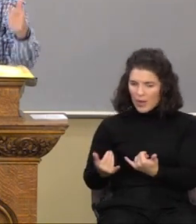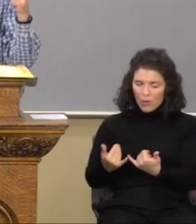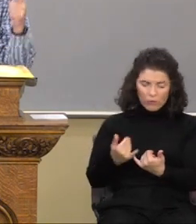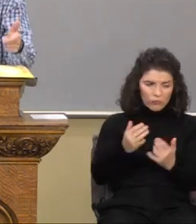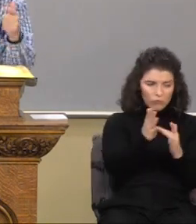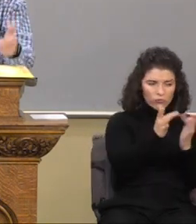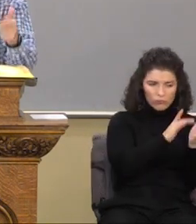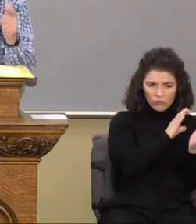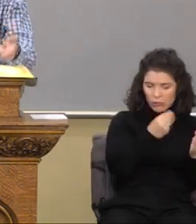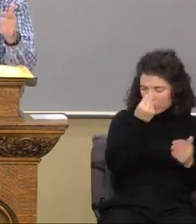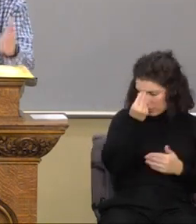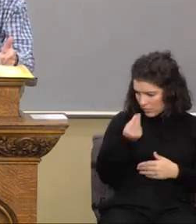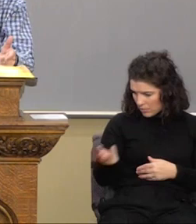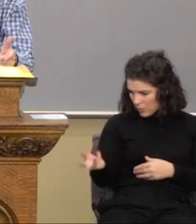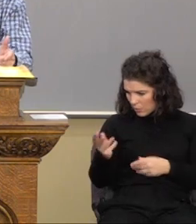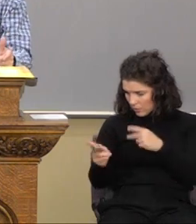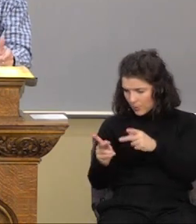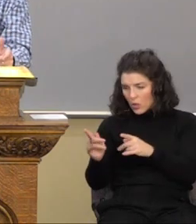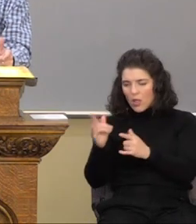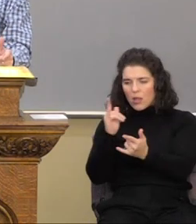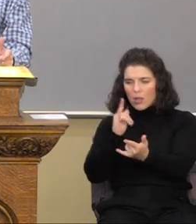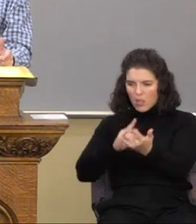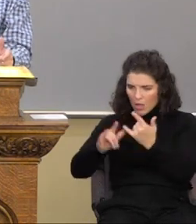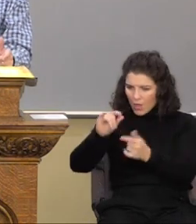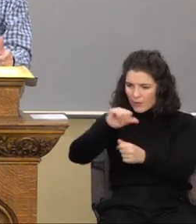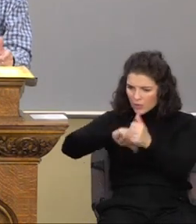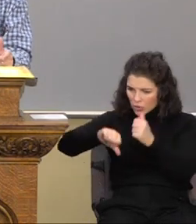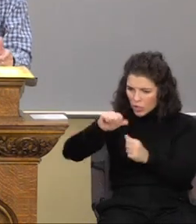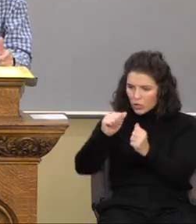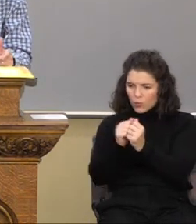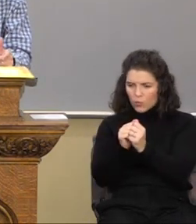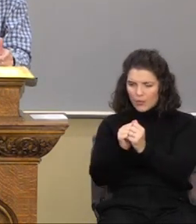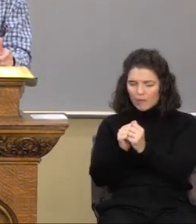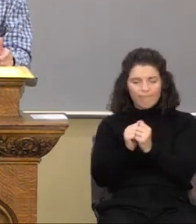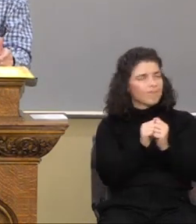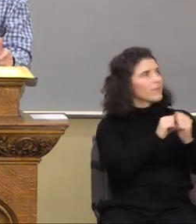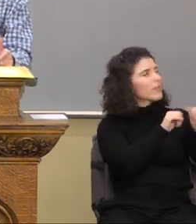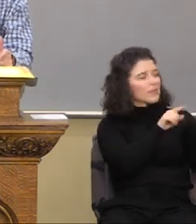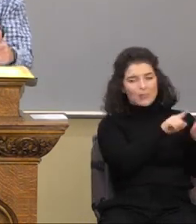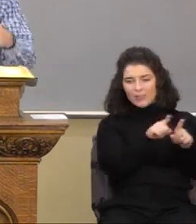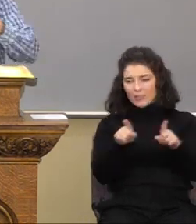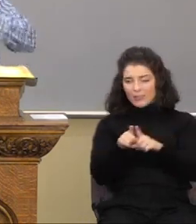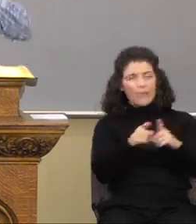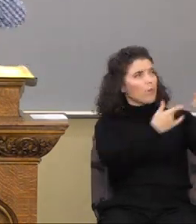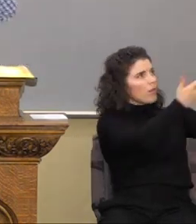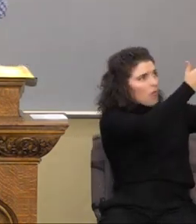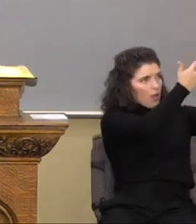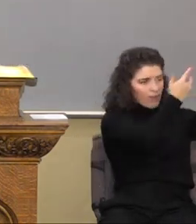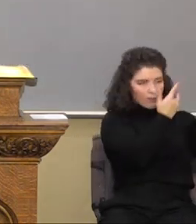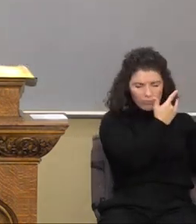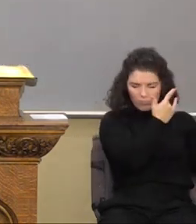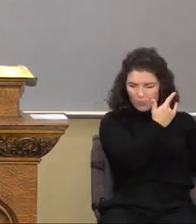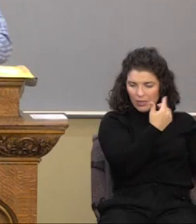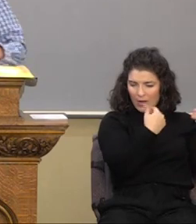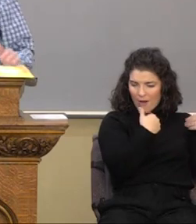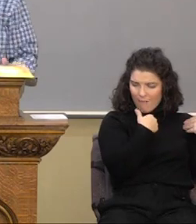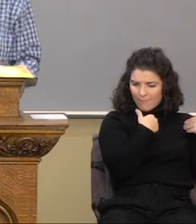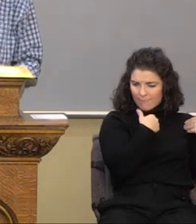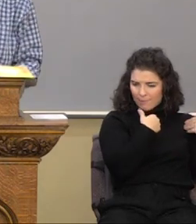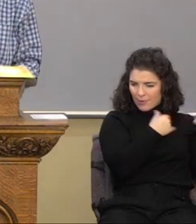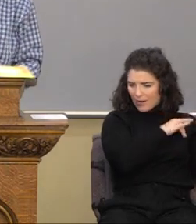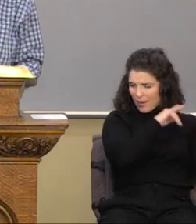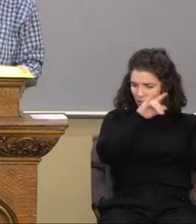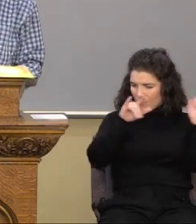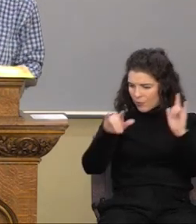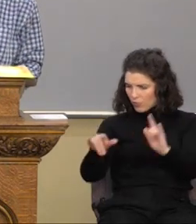people, you love one another with the same love that my Father has towards me, that I now have towards you. So